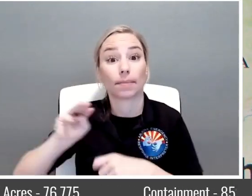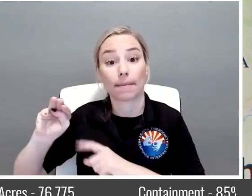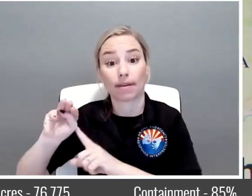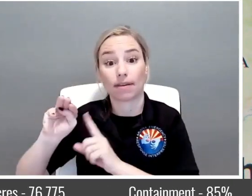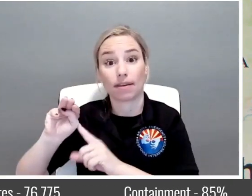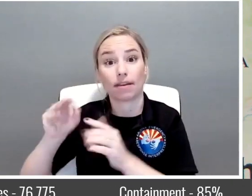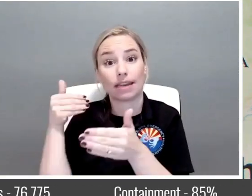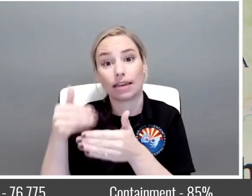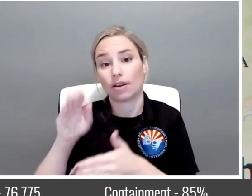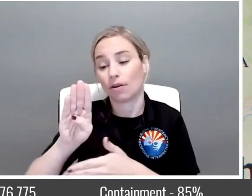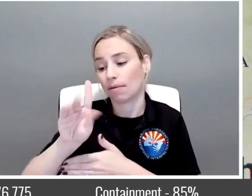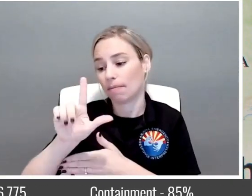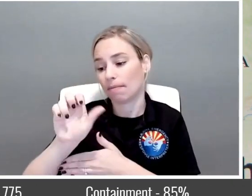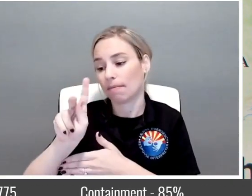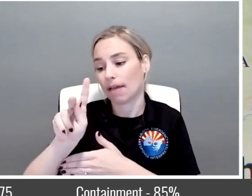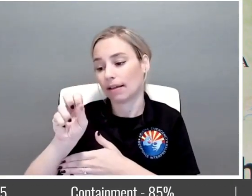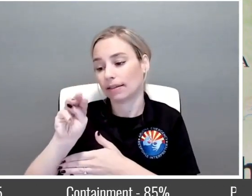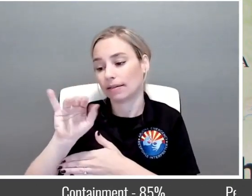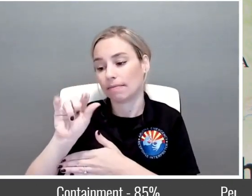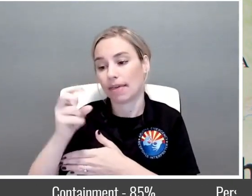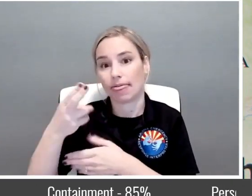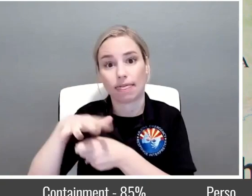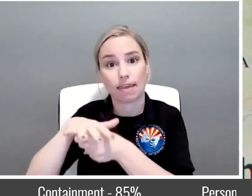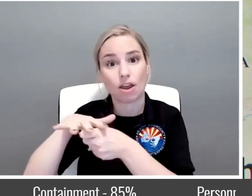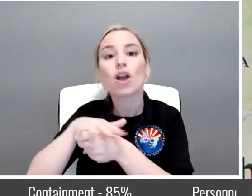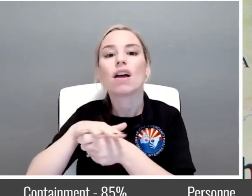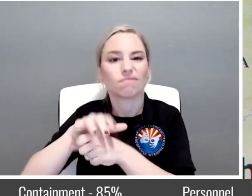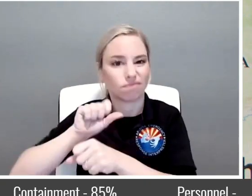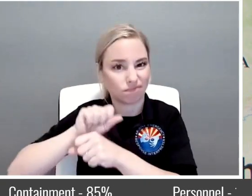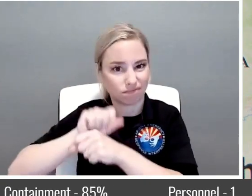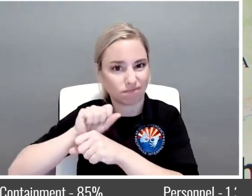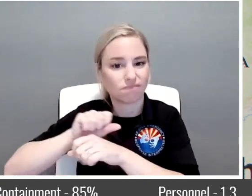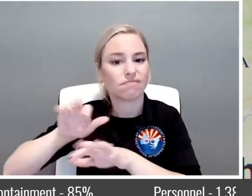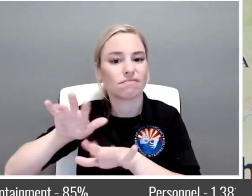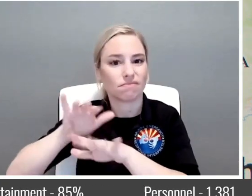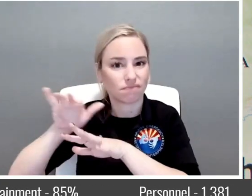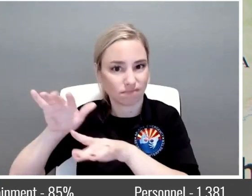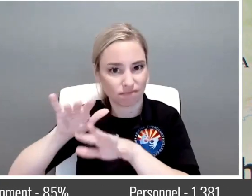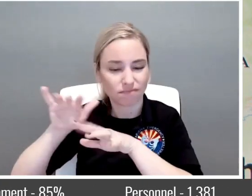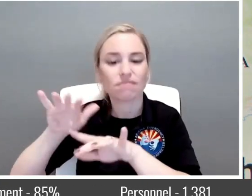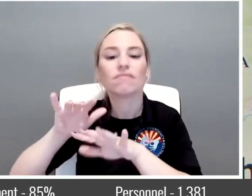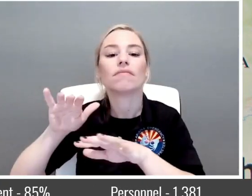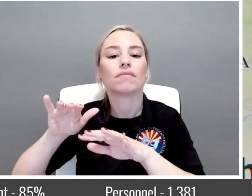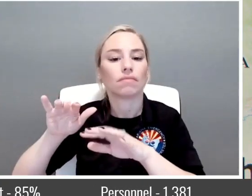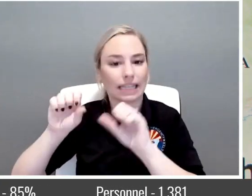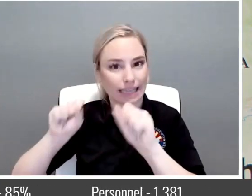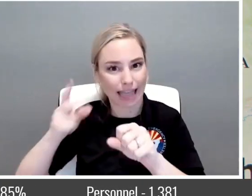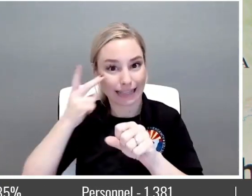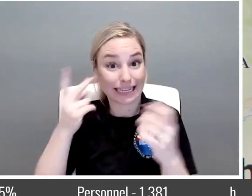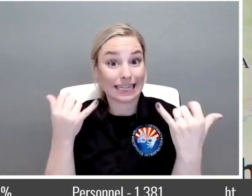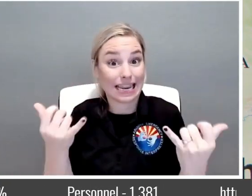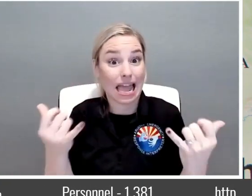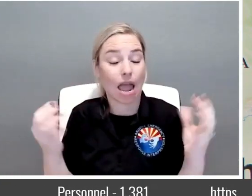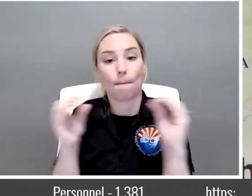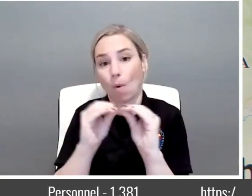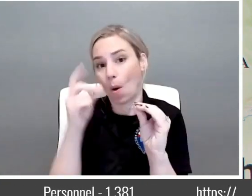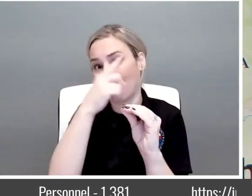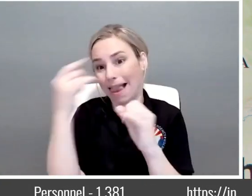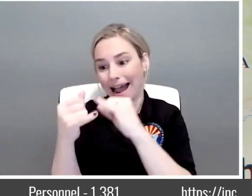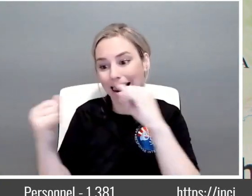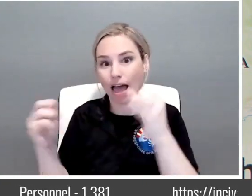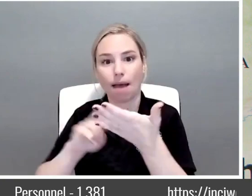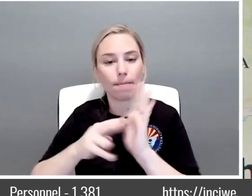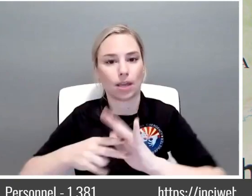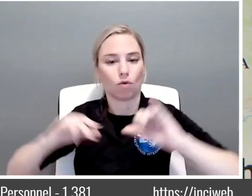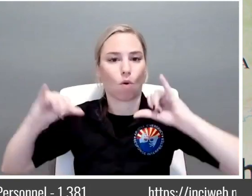fit area in here, we are working in there as well. As you can see, we have more black on the map going up in that area and we're continuing to work